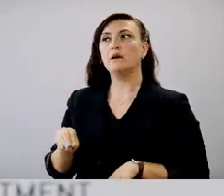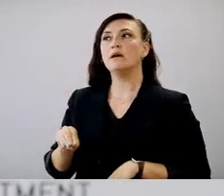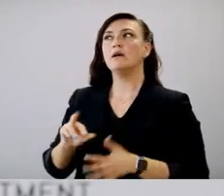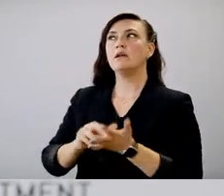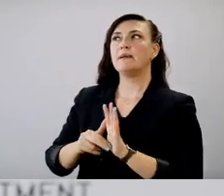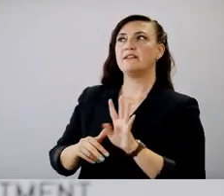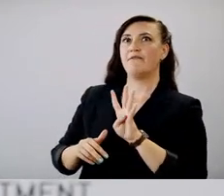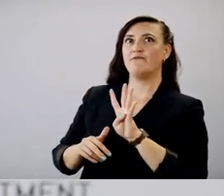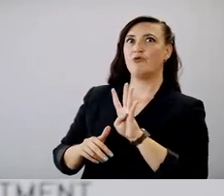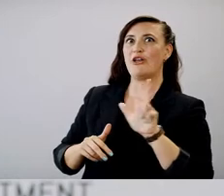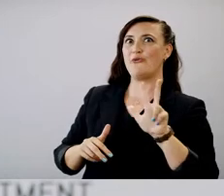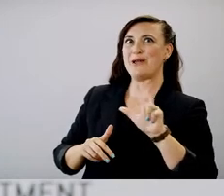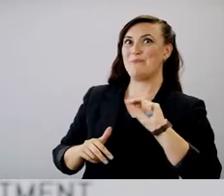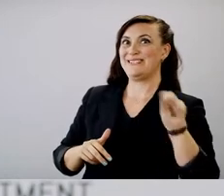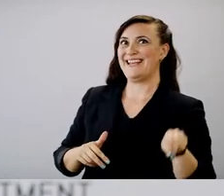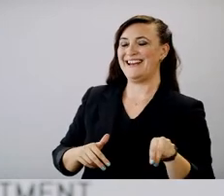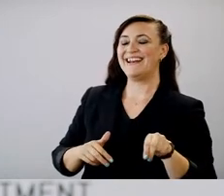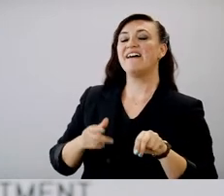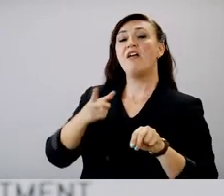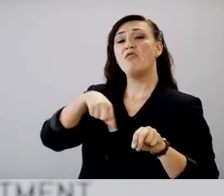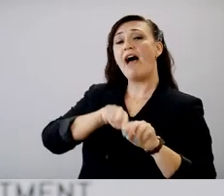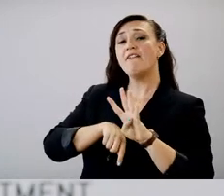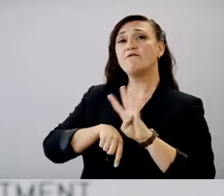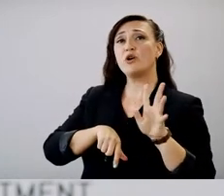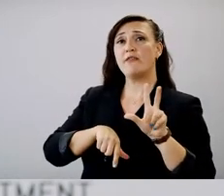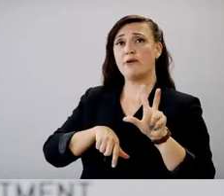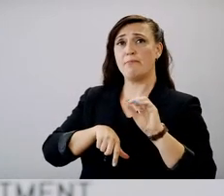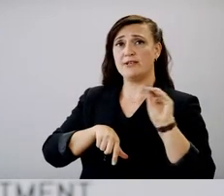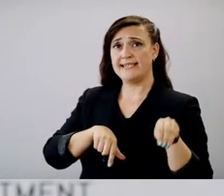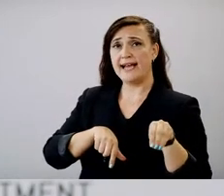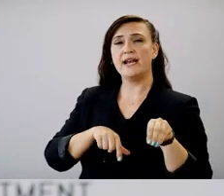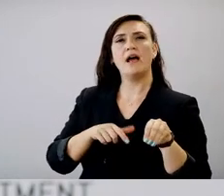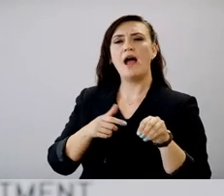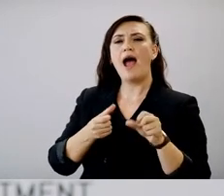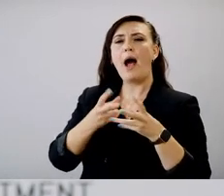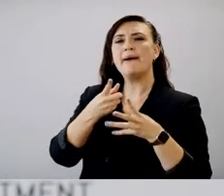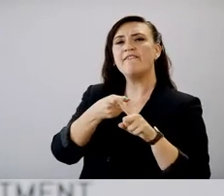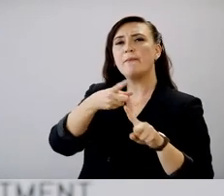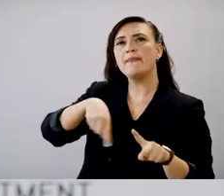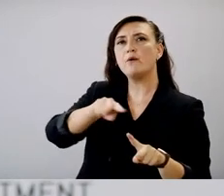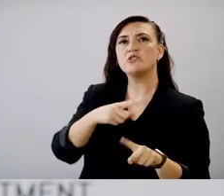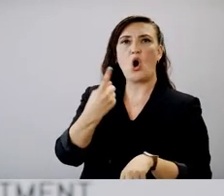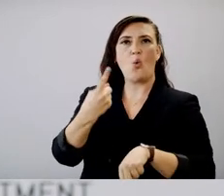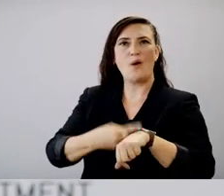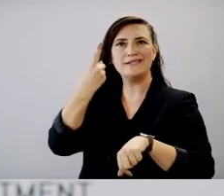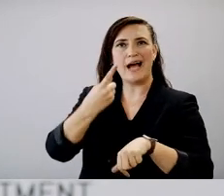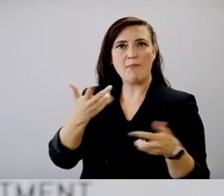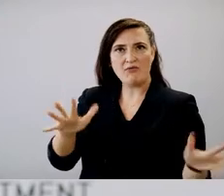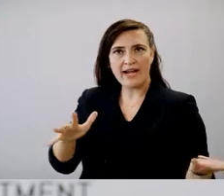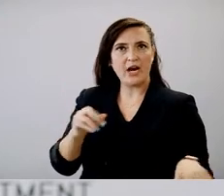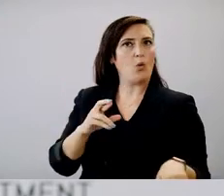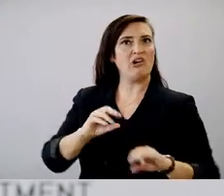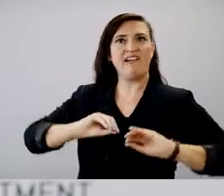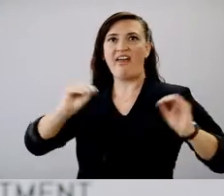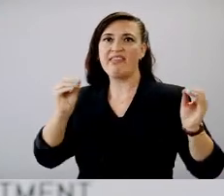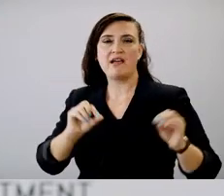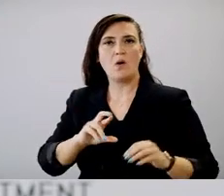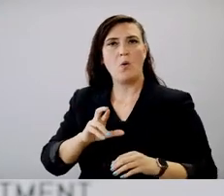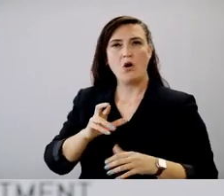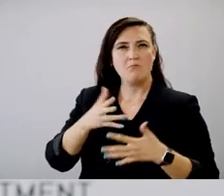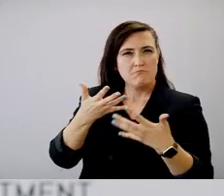at least 43% of the 43%. What percentage of those are just one dosers as opposed to